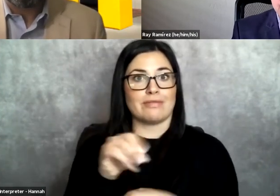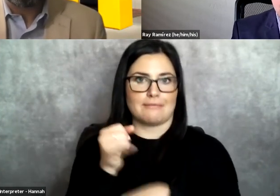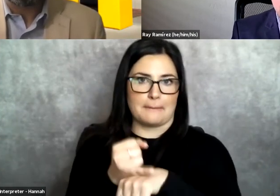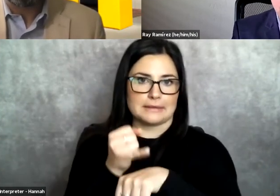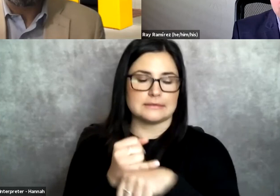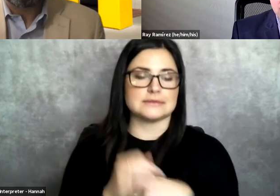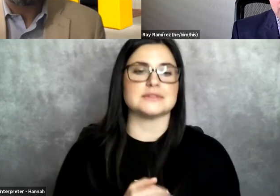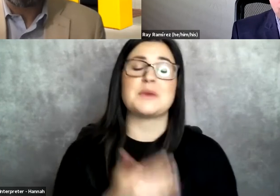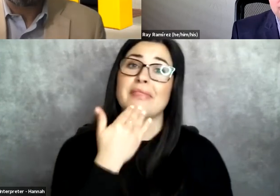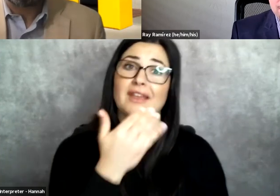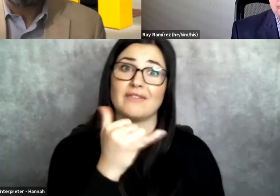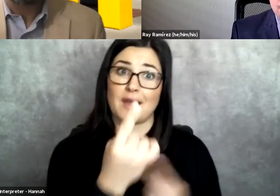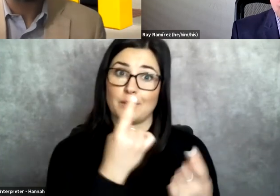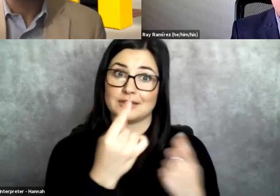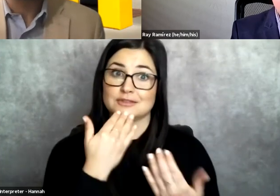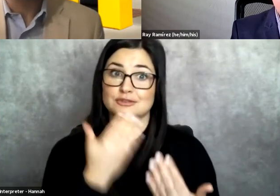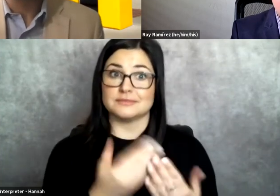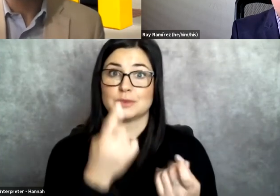thanks for that question. Great question.